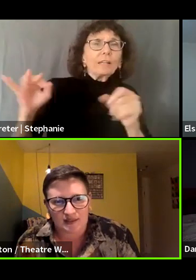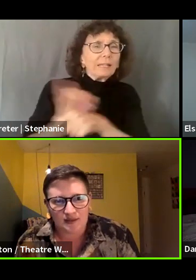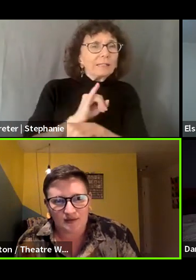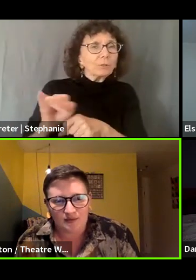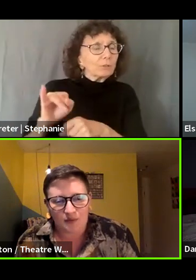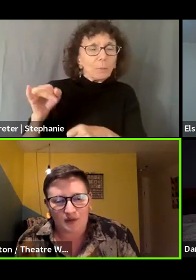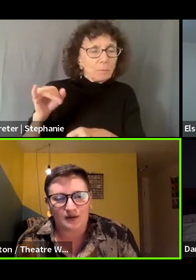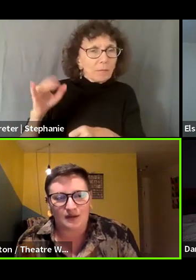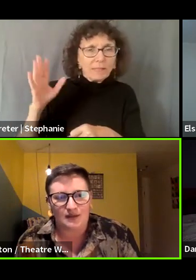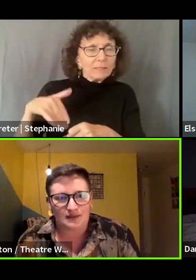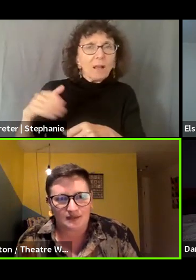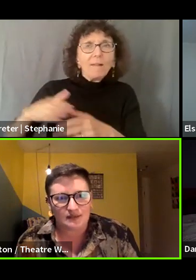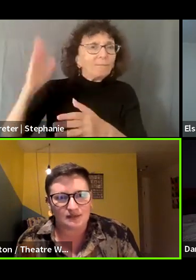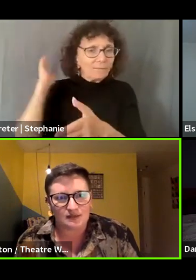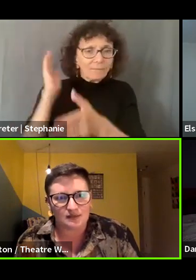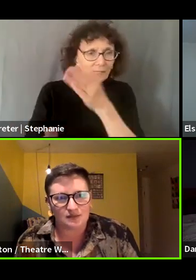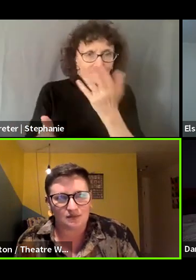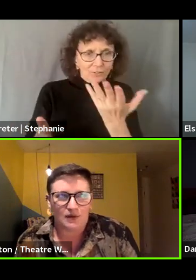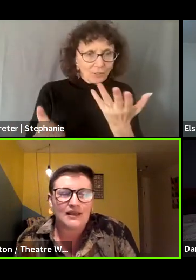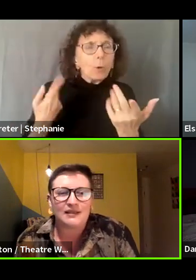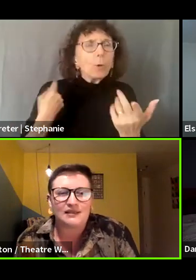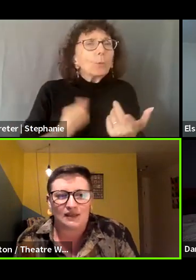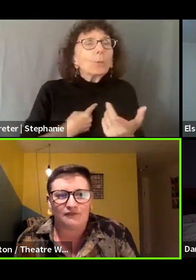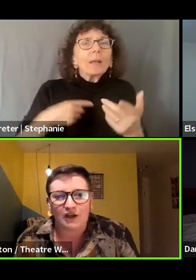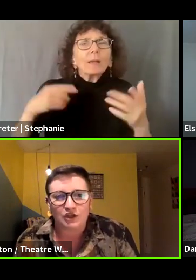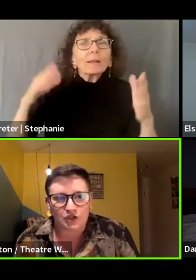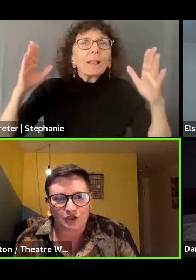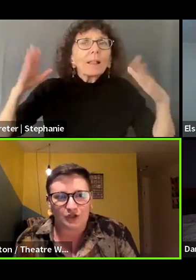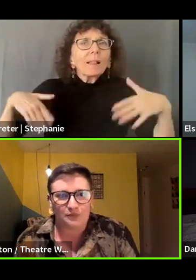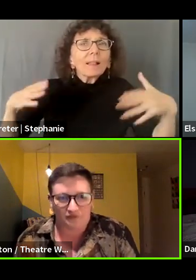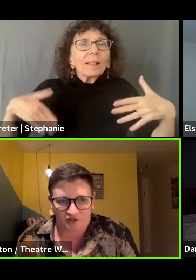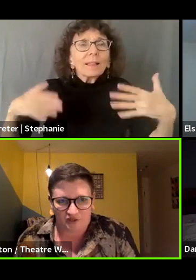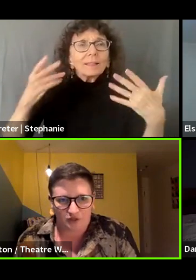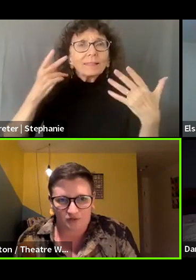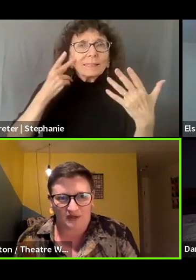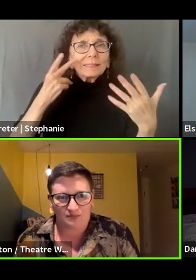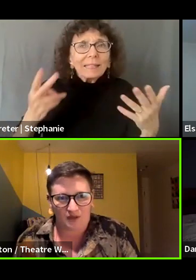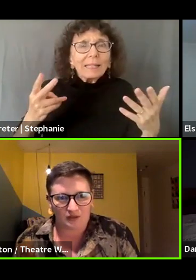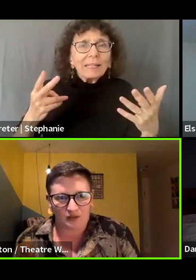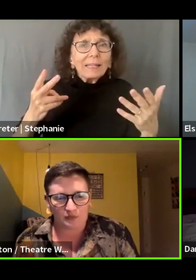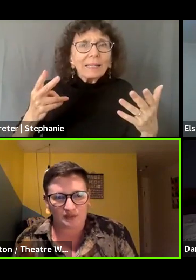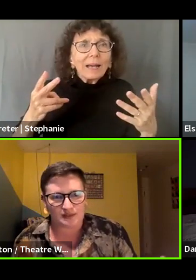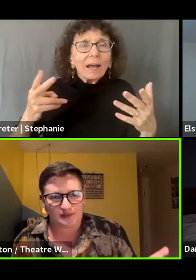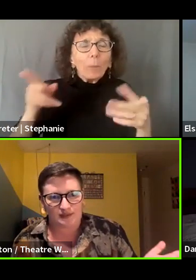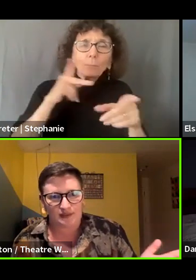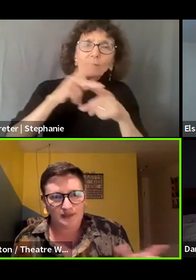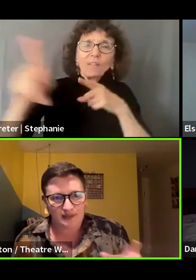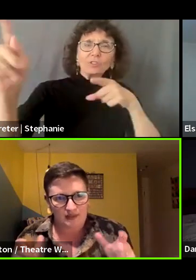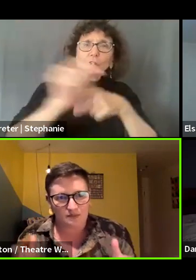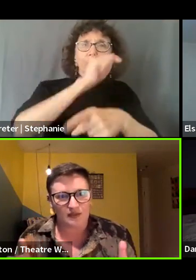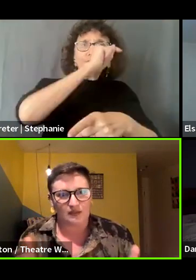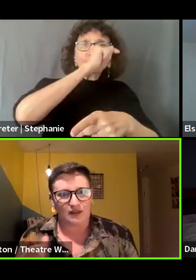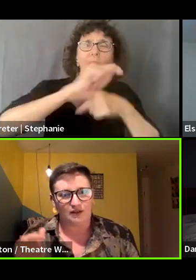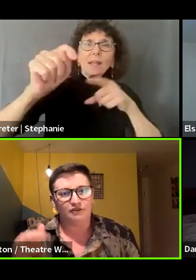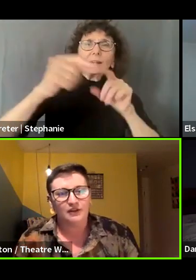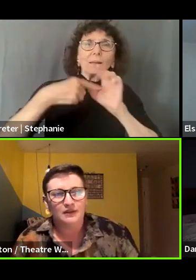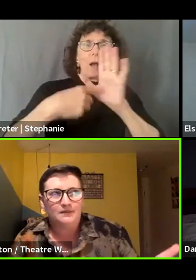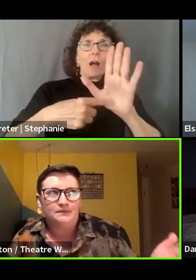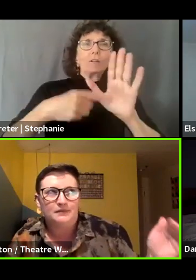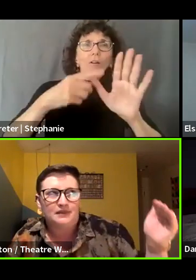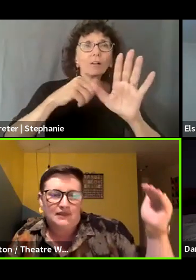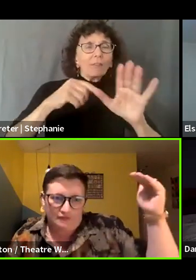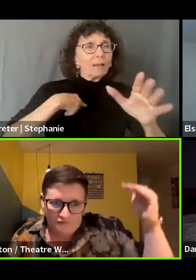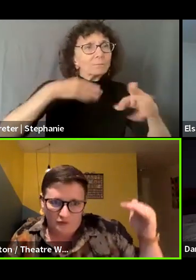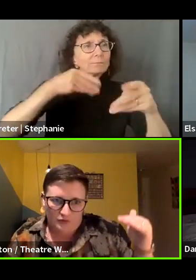seeing what is, we're not yet seeing a functional professional training model. We're still in the middle of